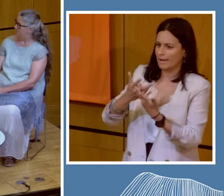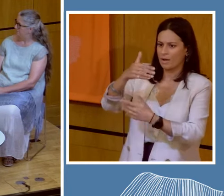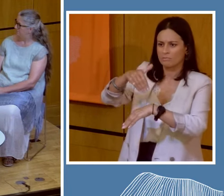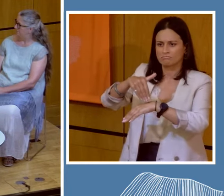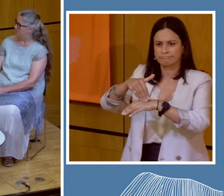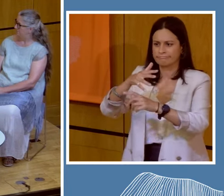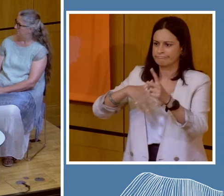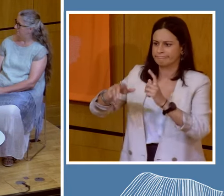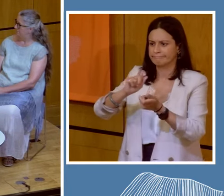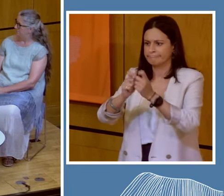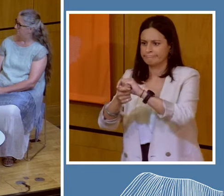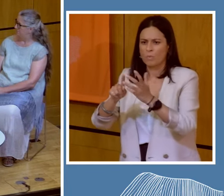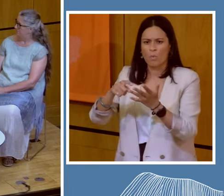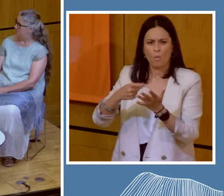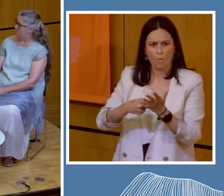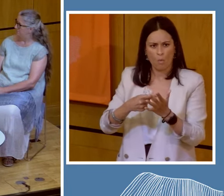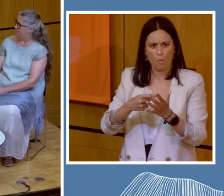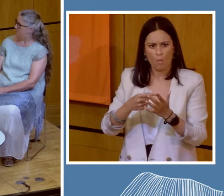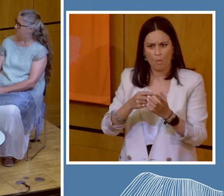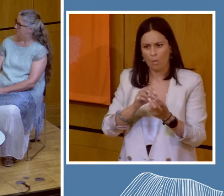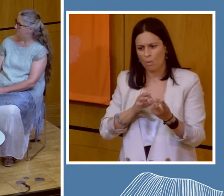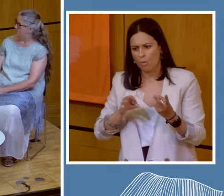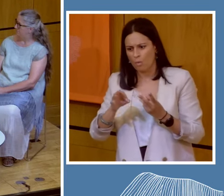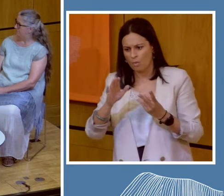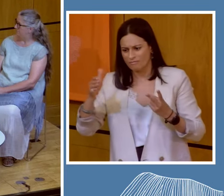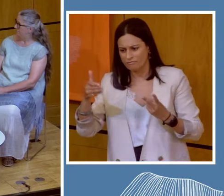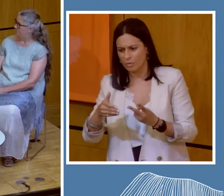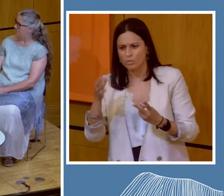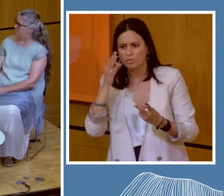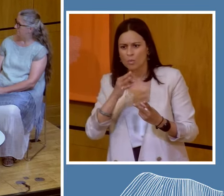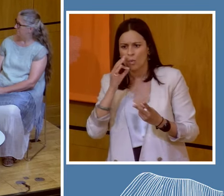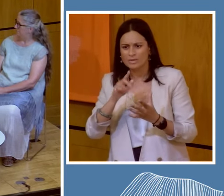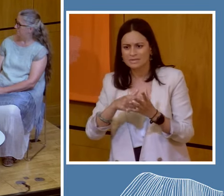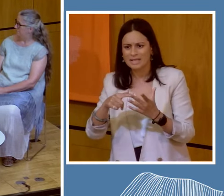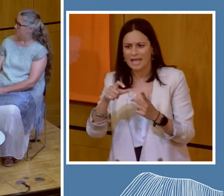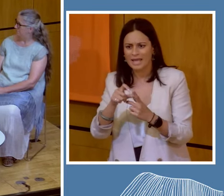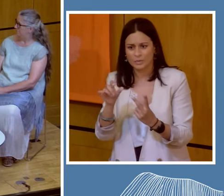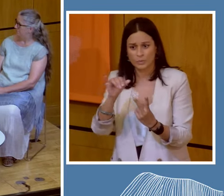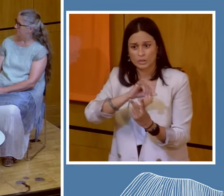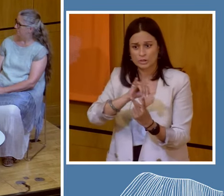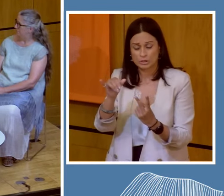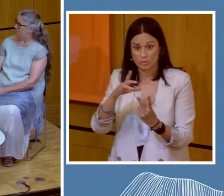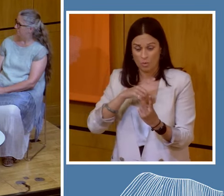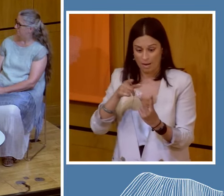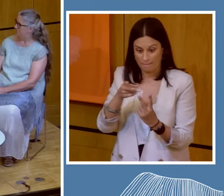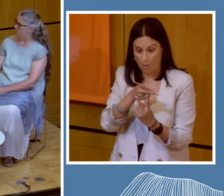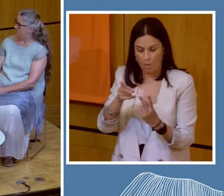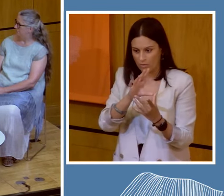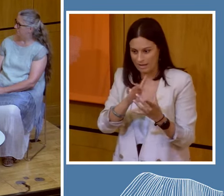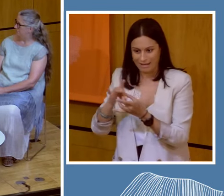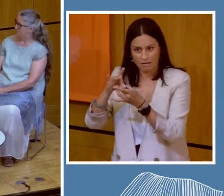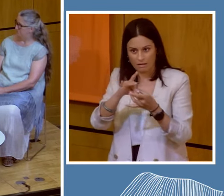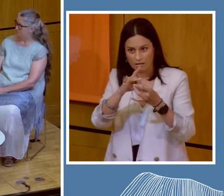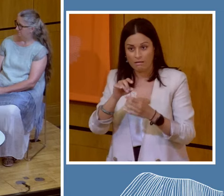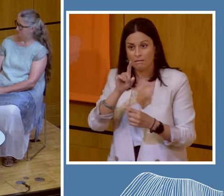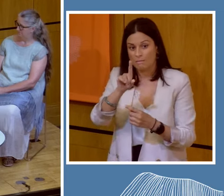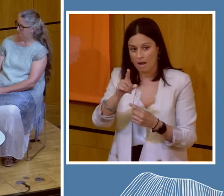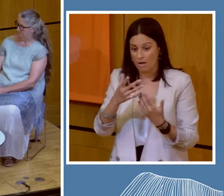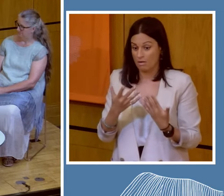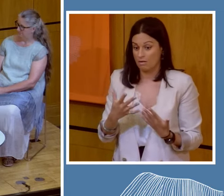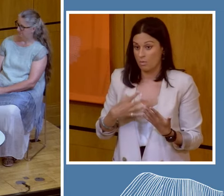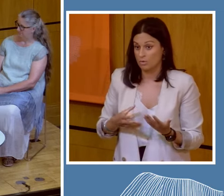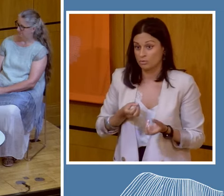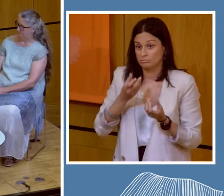whether I wanted to focus just on the water. Because both these things are so interrelated. But I want to say